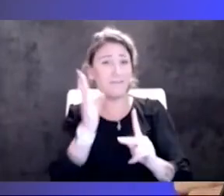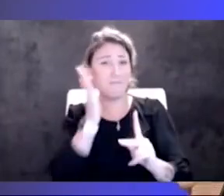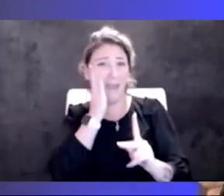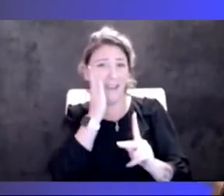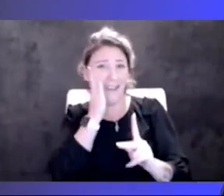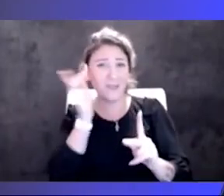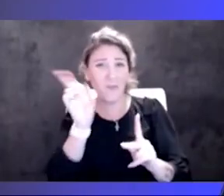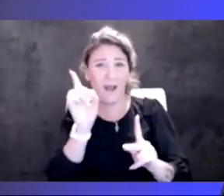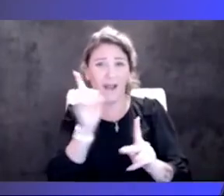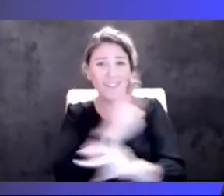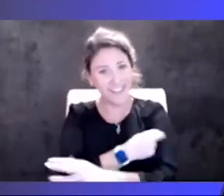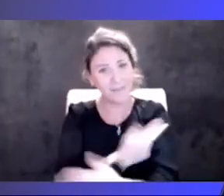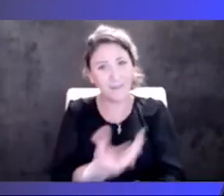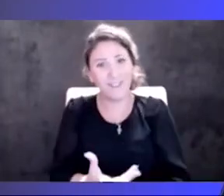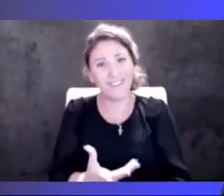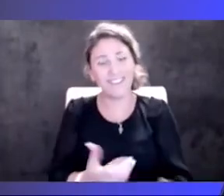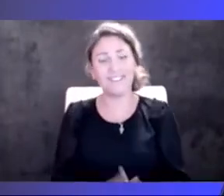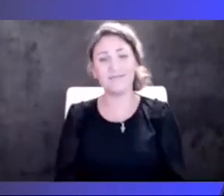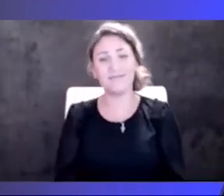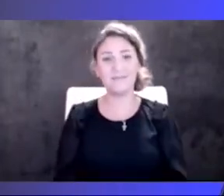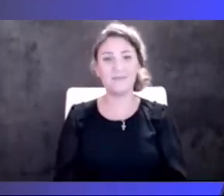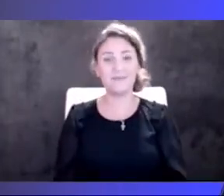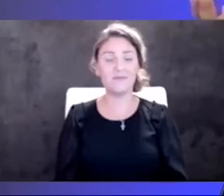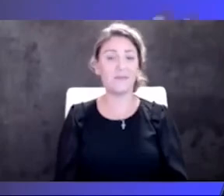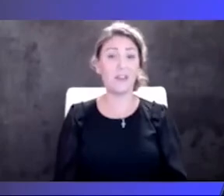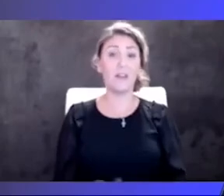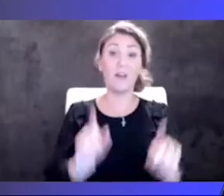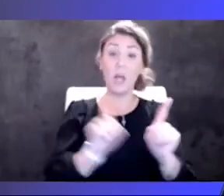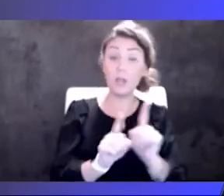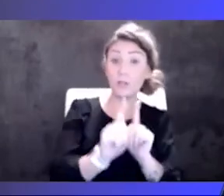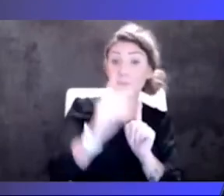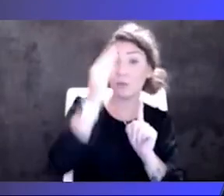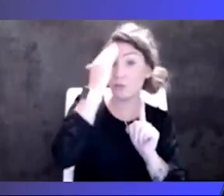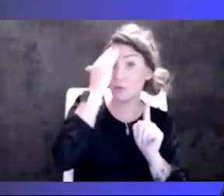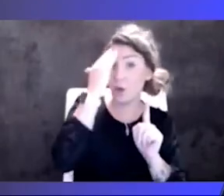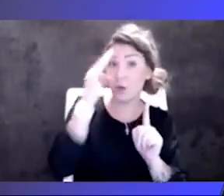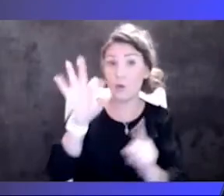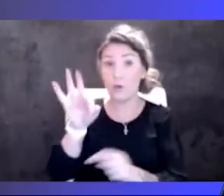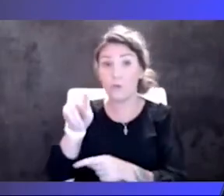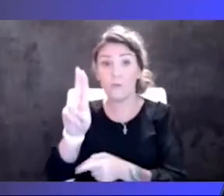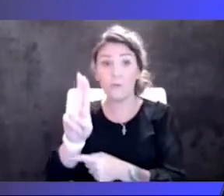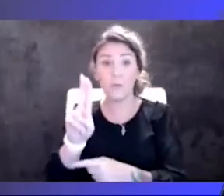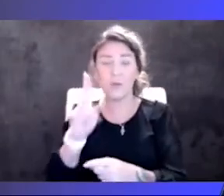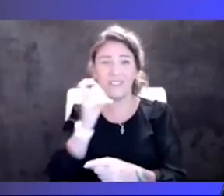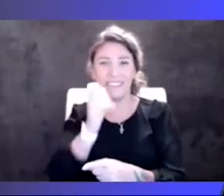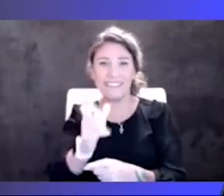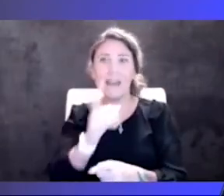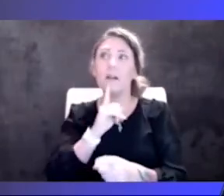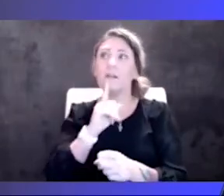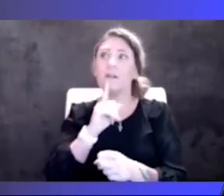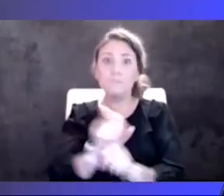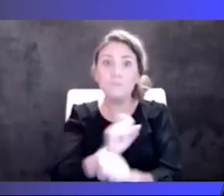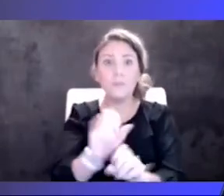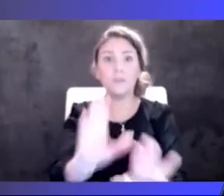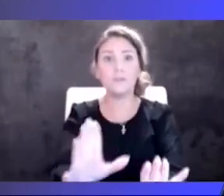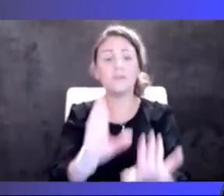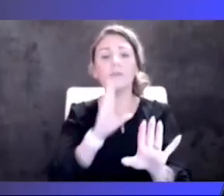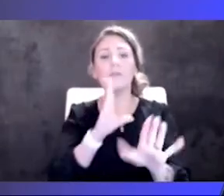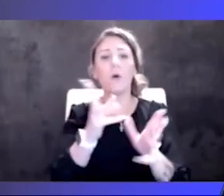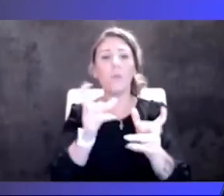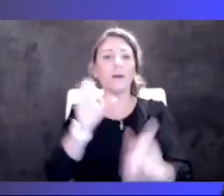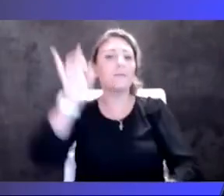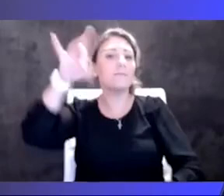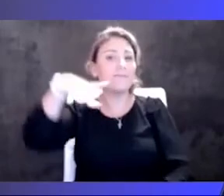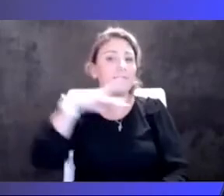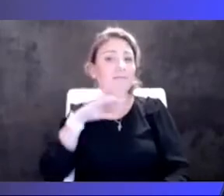Um, so we also know that flu is a little bit uncertain. Um, so I would also like to put a plug in to get your flu